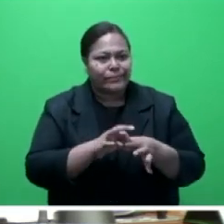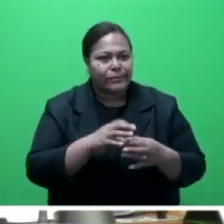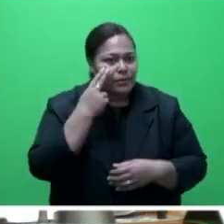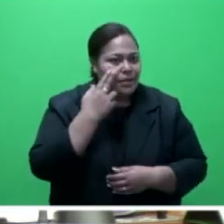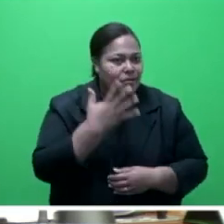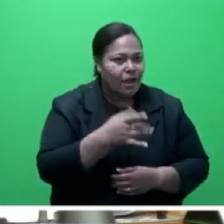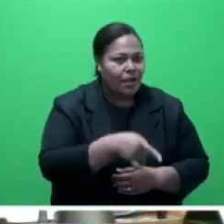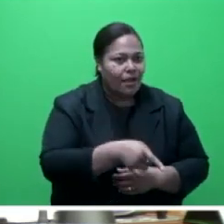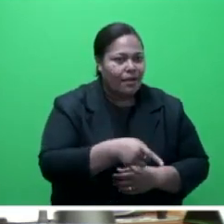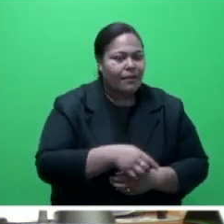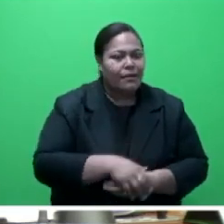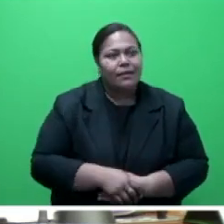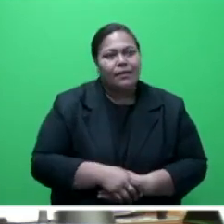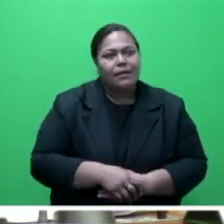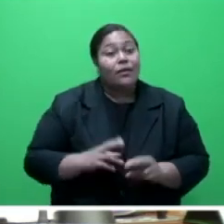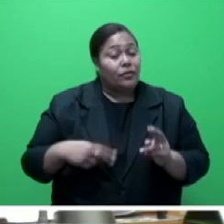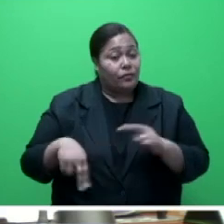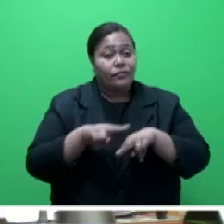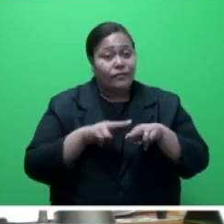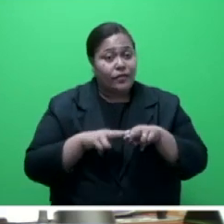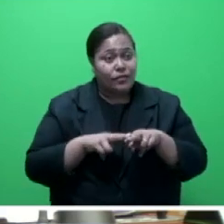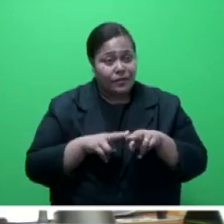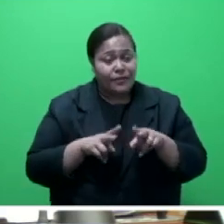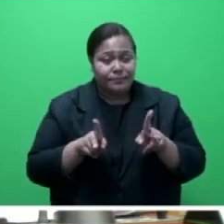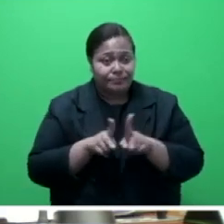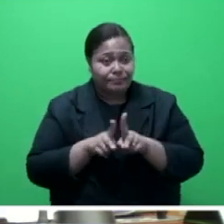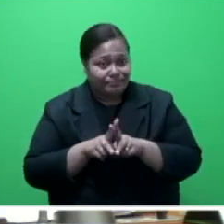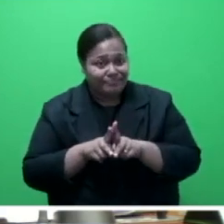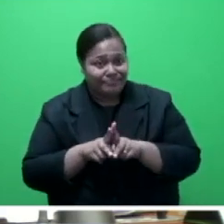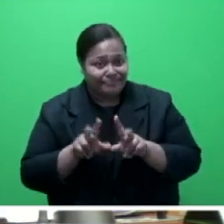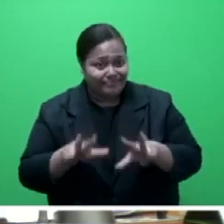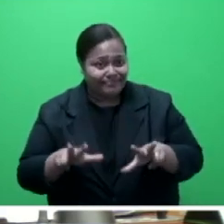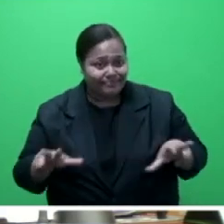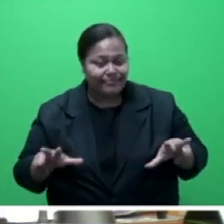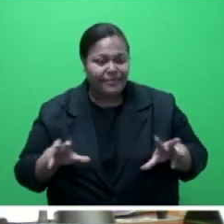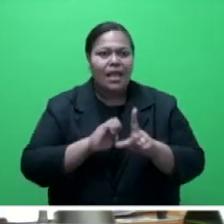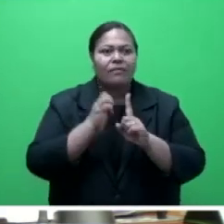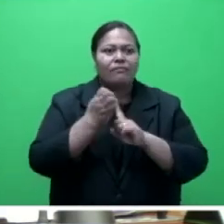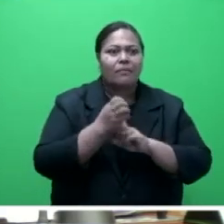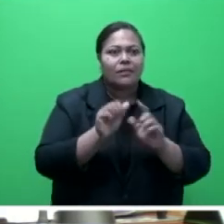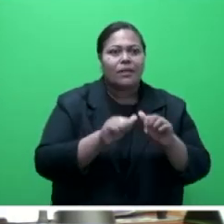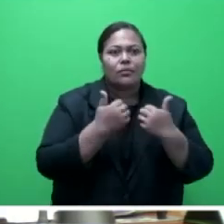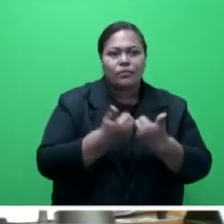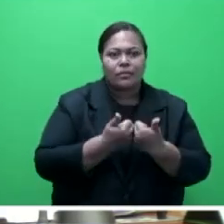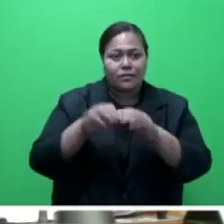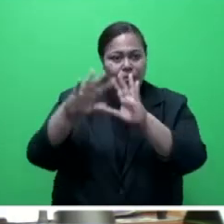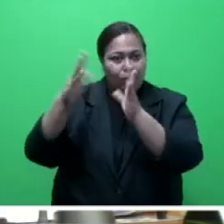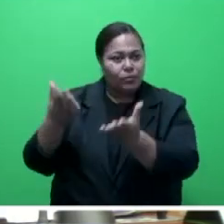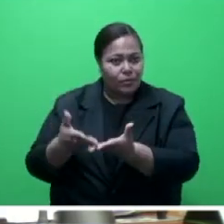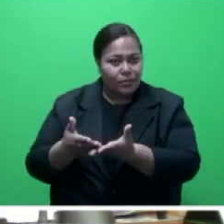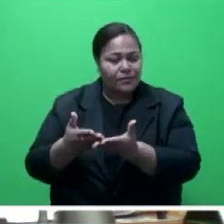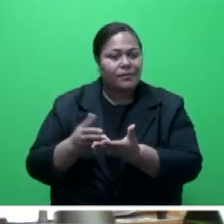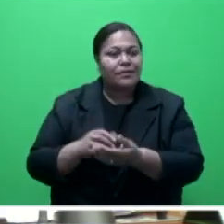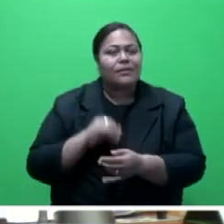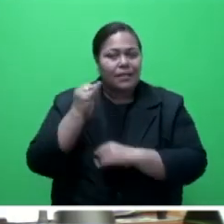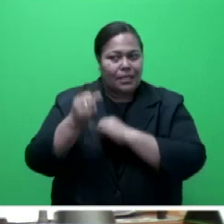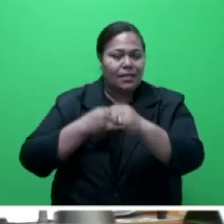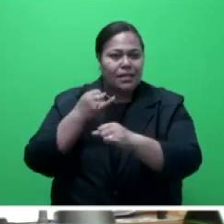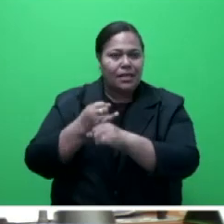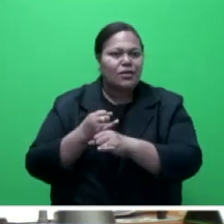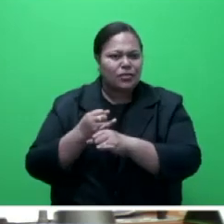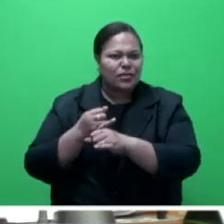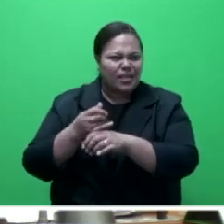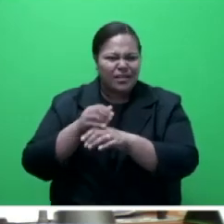resources. Fiji is party to a number of multilateral environmental agreements that provides an international framework towards